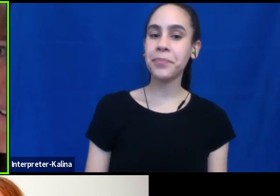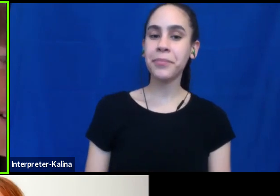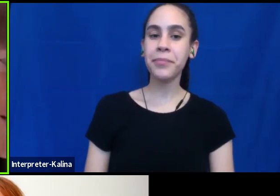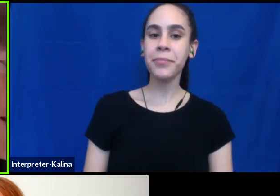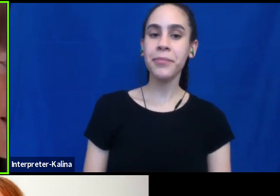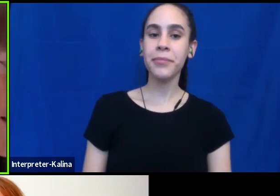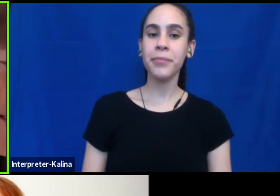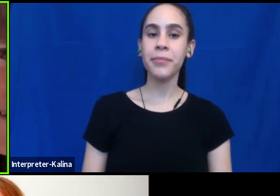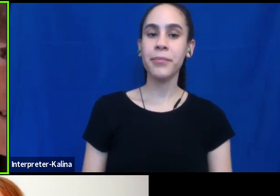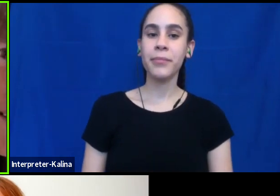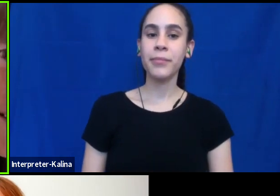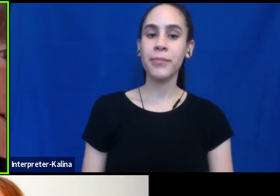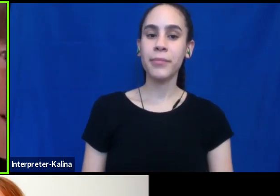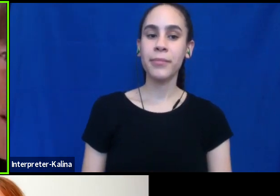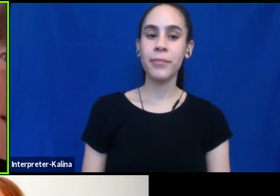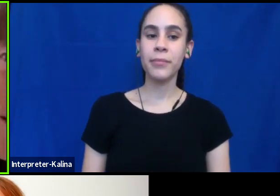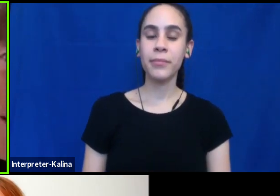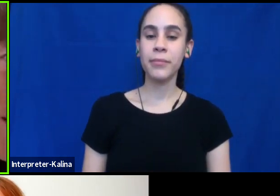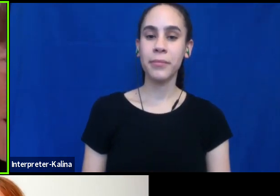All right.